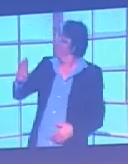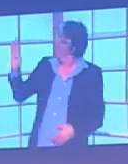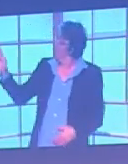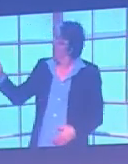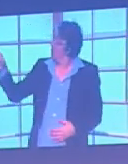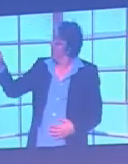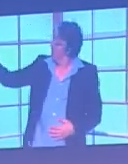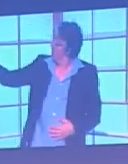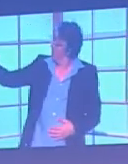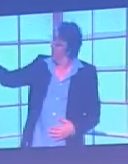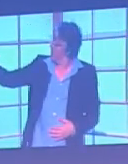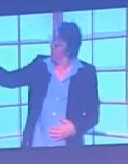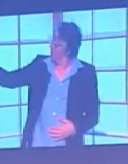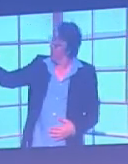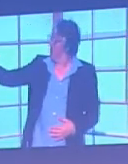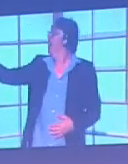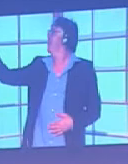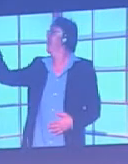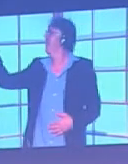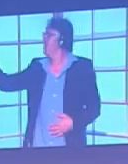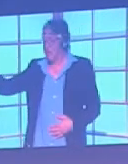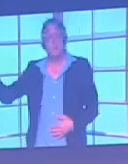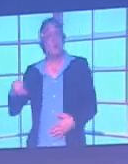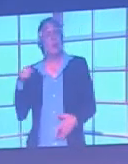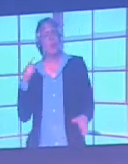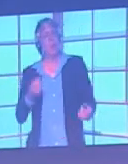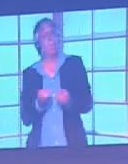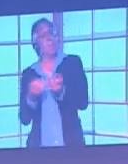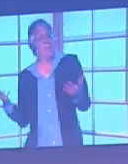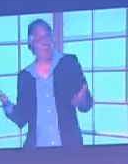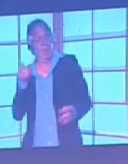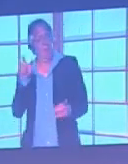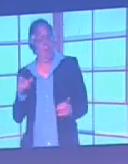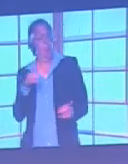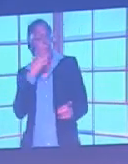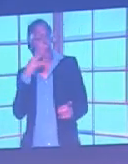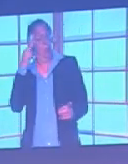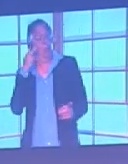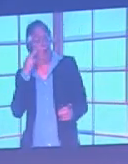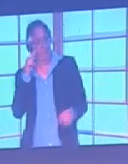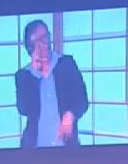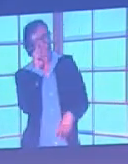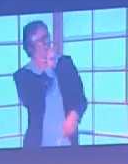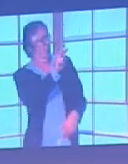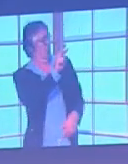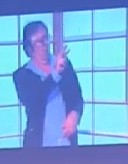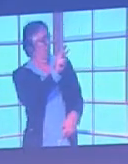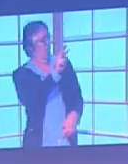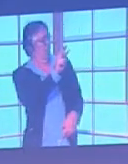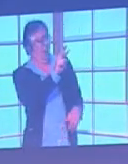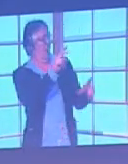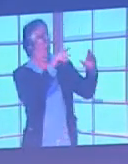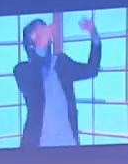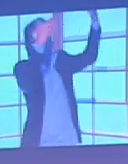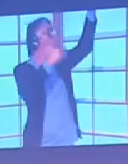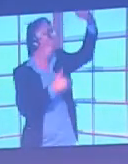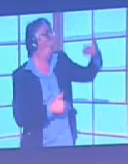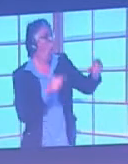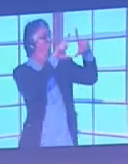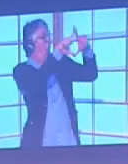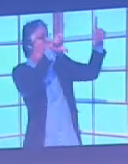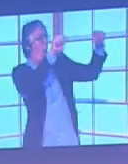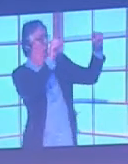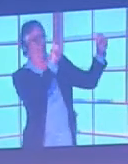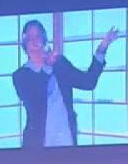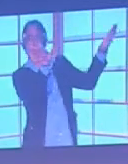you can see how that fire exit notice appears to most people who are colour blind. It wouldn't stand out at all from the wall.